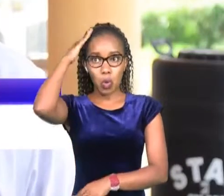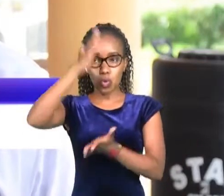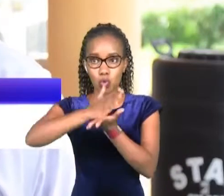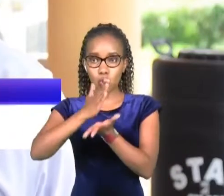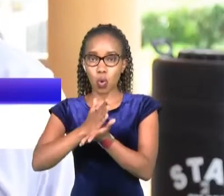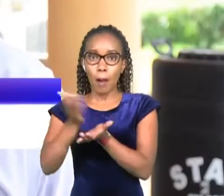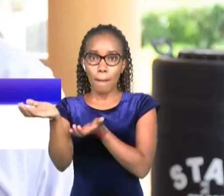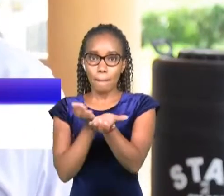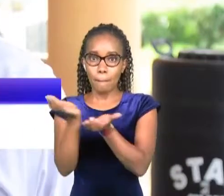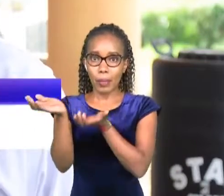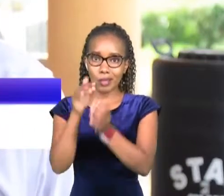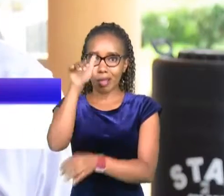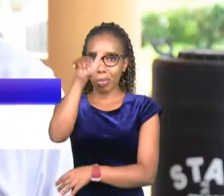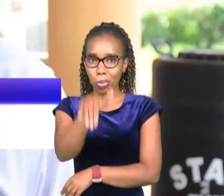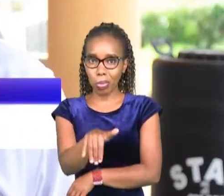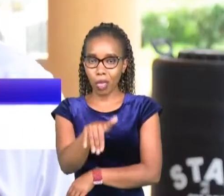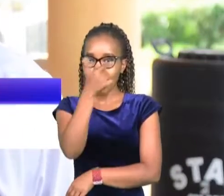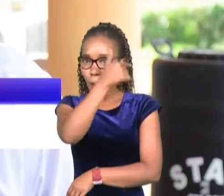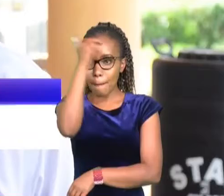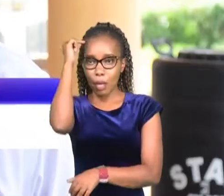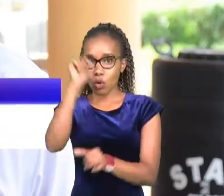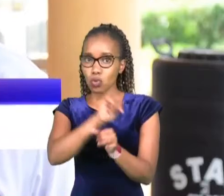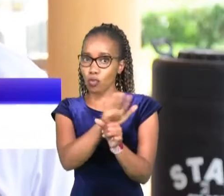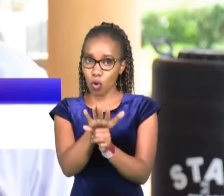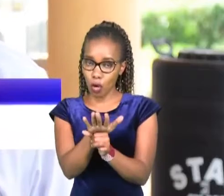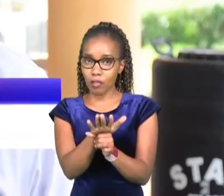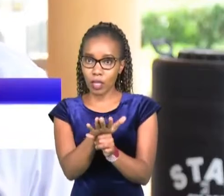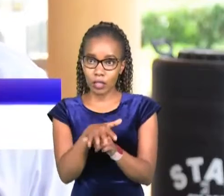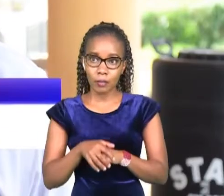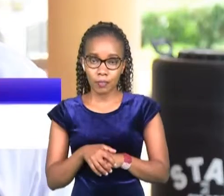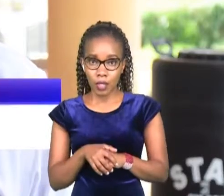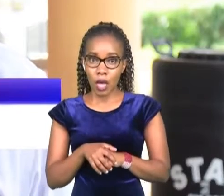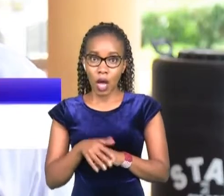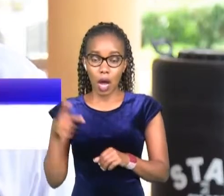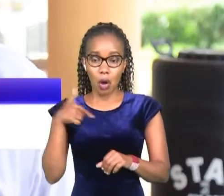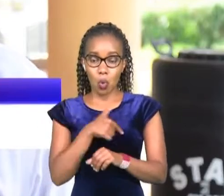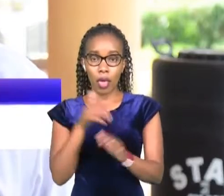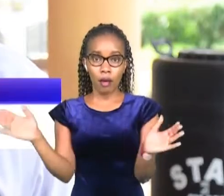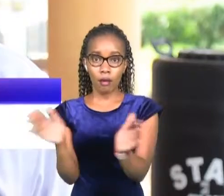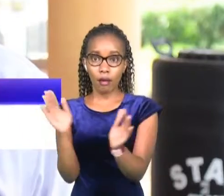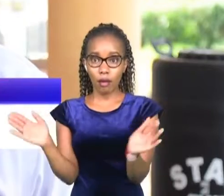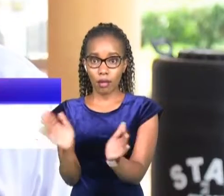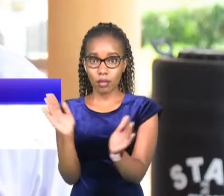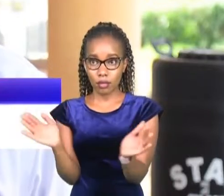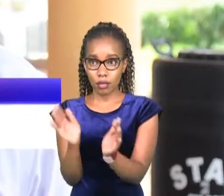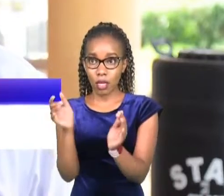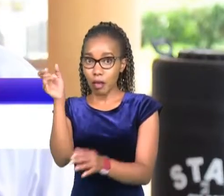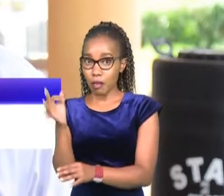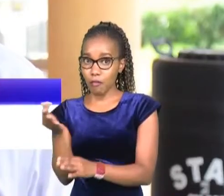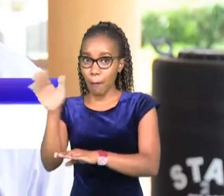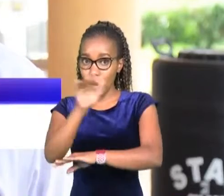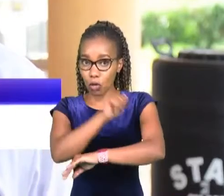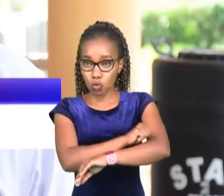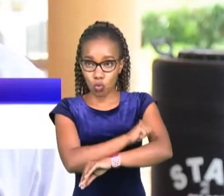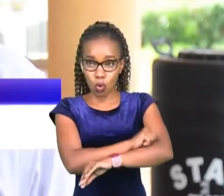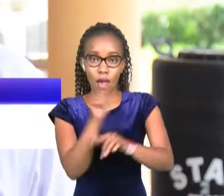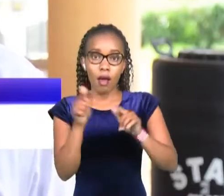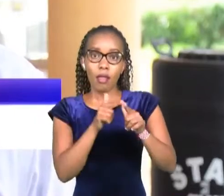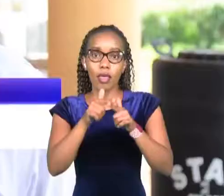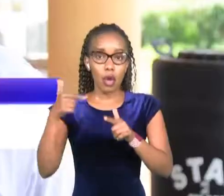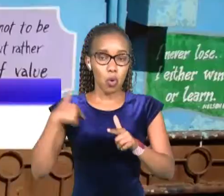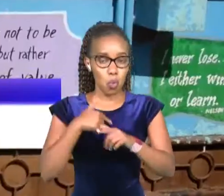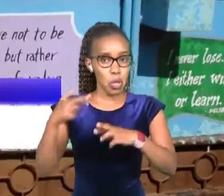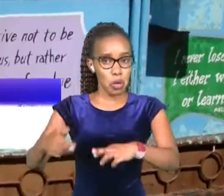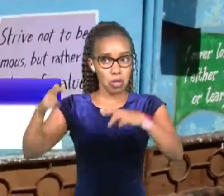businesses went down because of the corona epidemic and we are encouraging them that if they come back we shall receive the